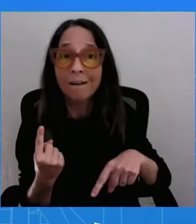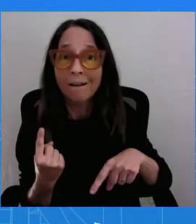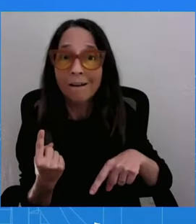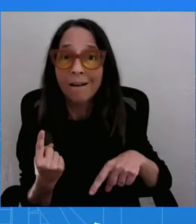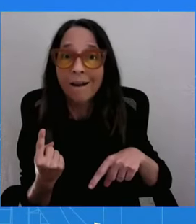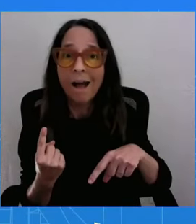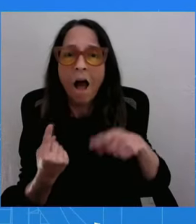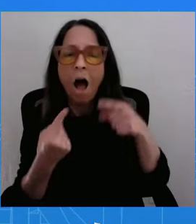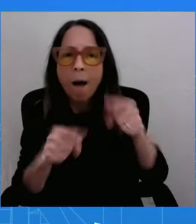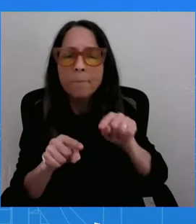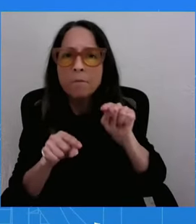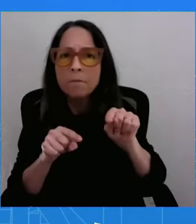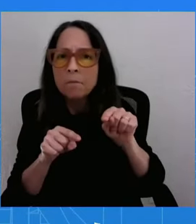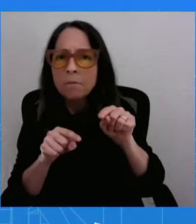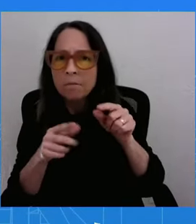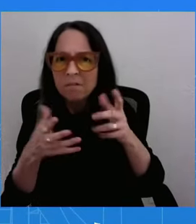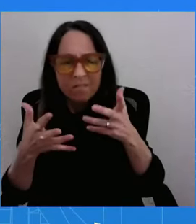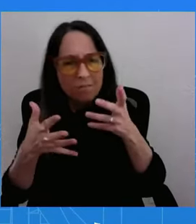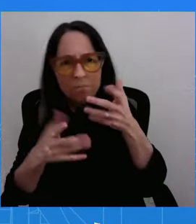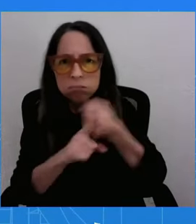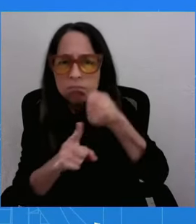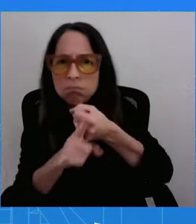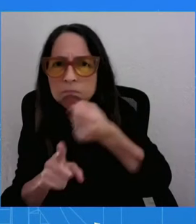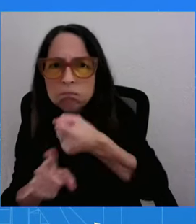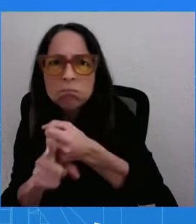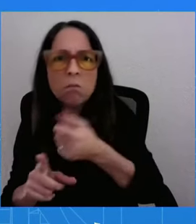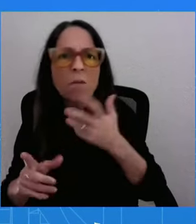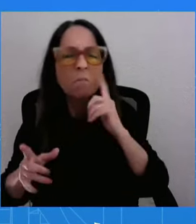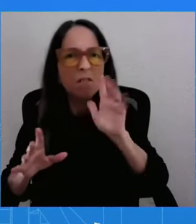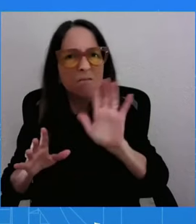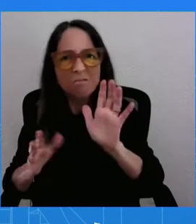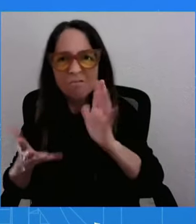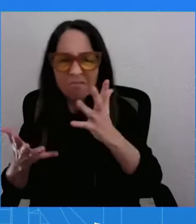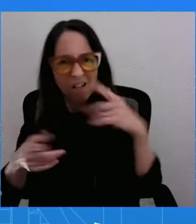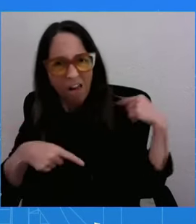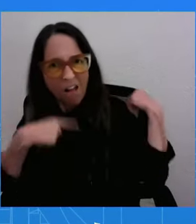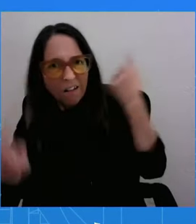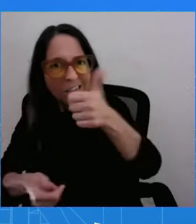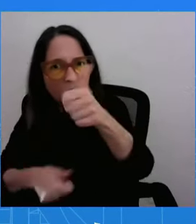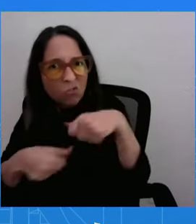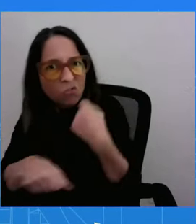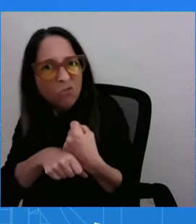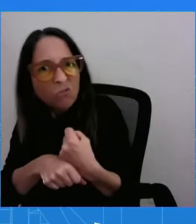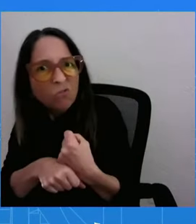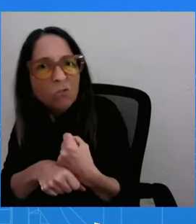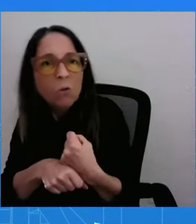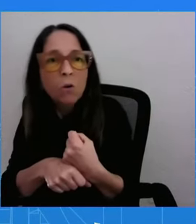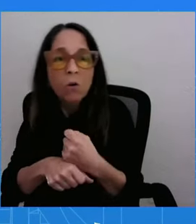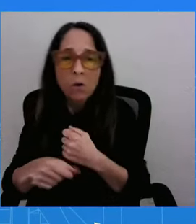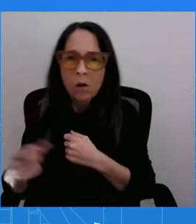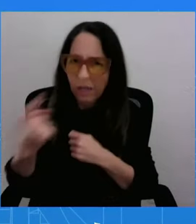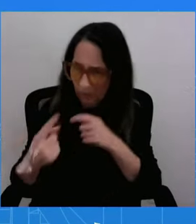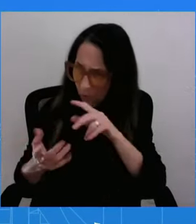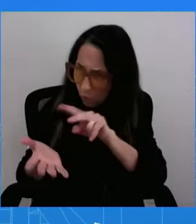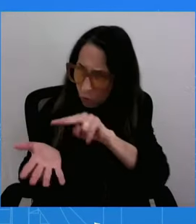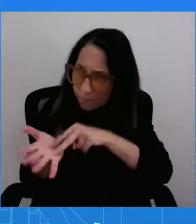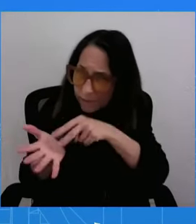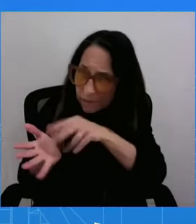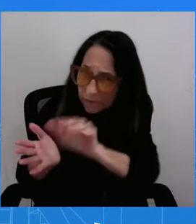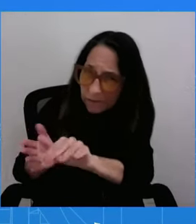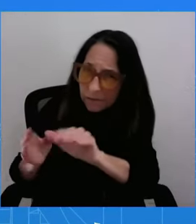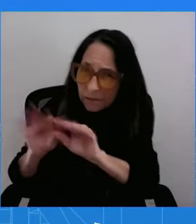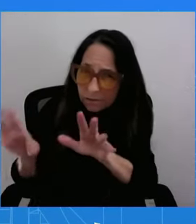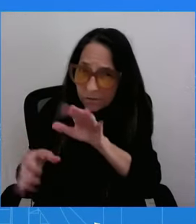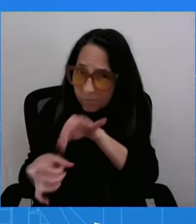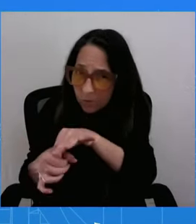this usage... You mean the election interference? Yeah, and the usage of particularly social media profiles to report false accounts and false narratives. And